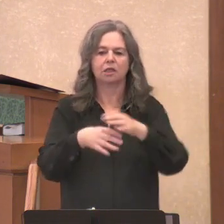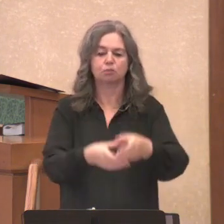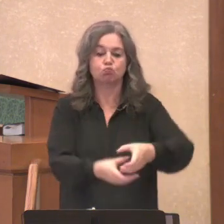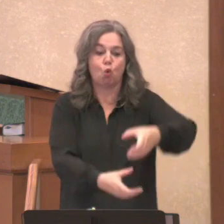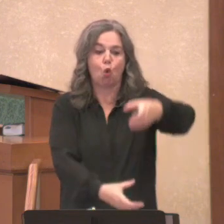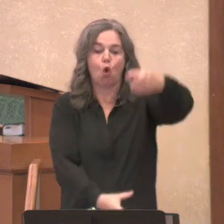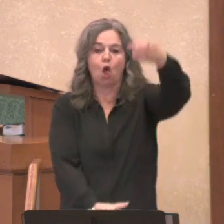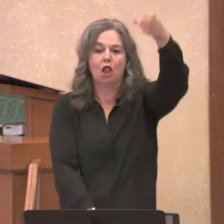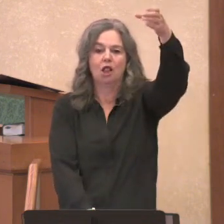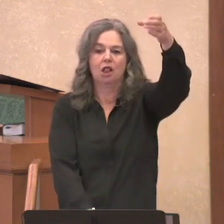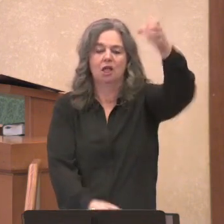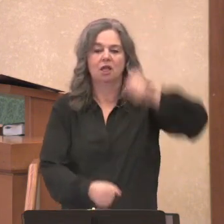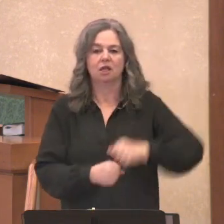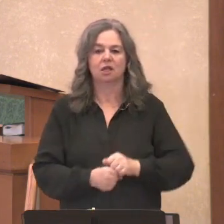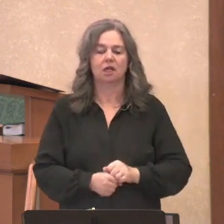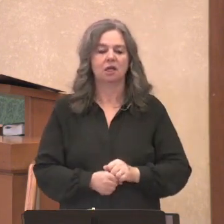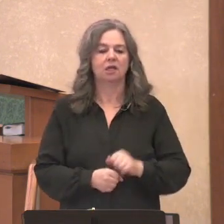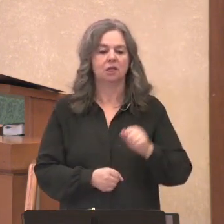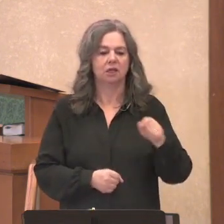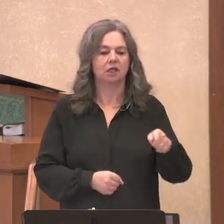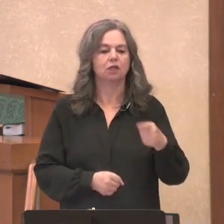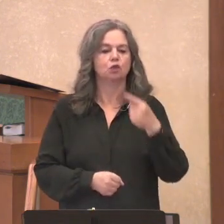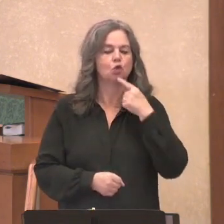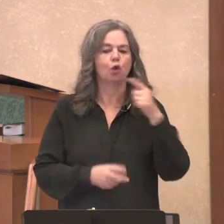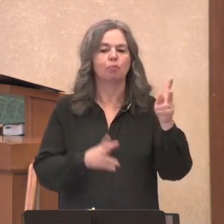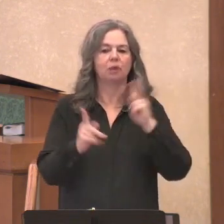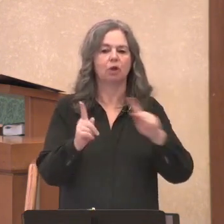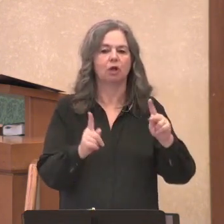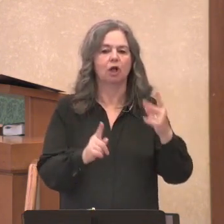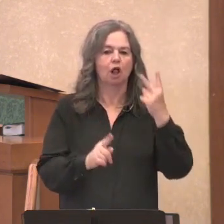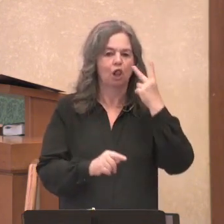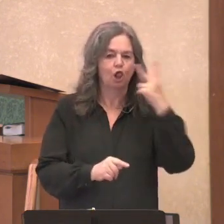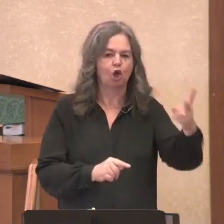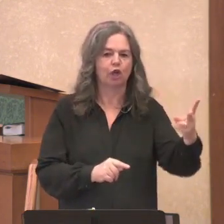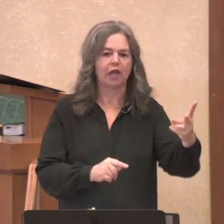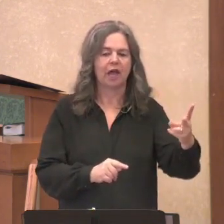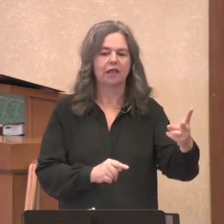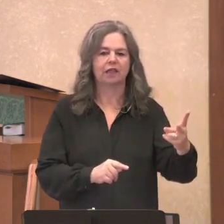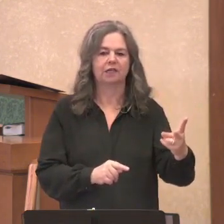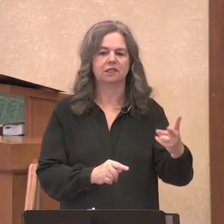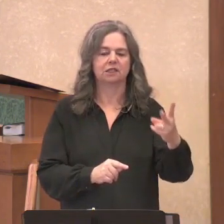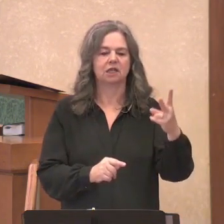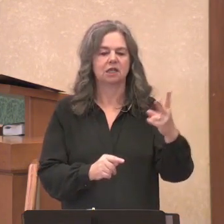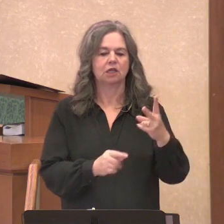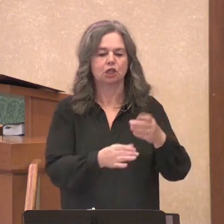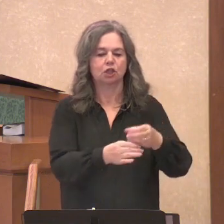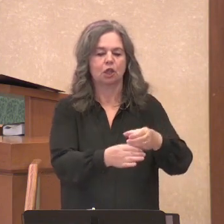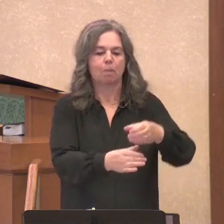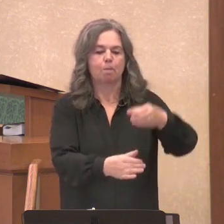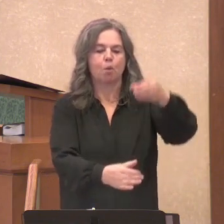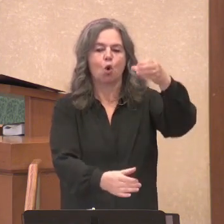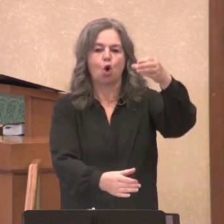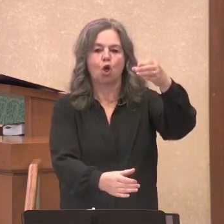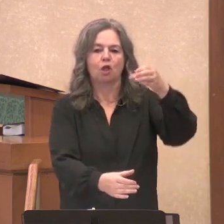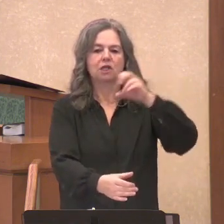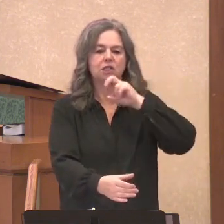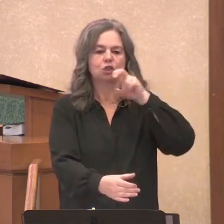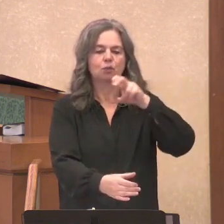instruct the people to look at the bronze serpent, and they will be healed, and they will live.